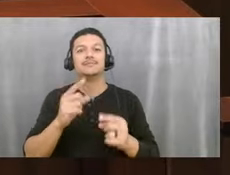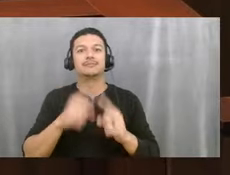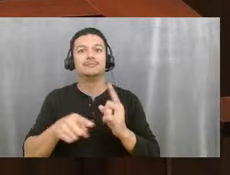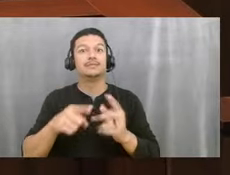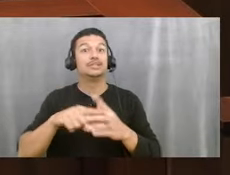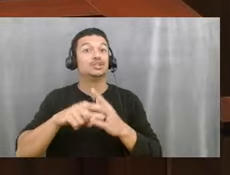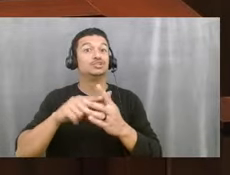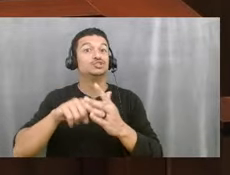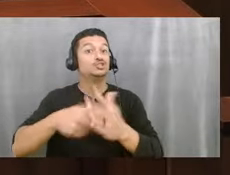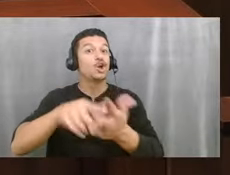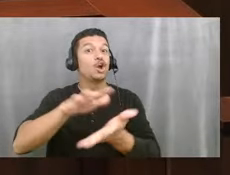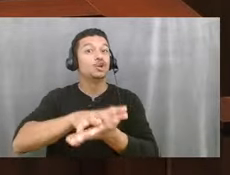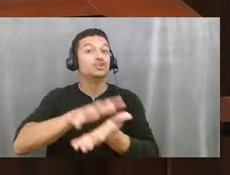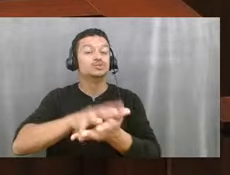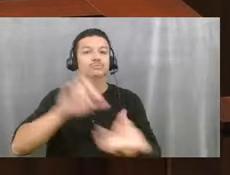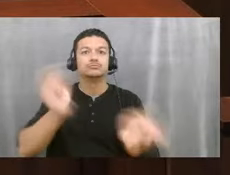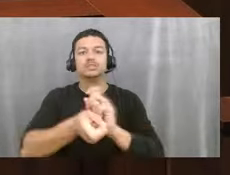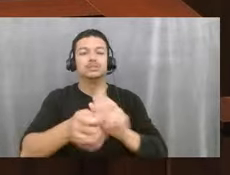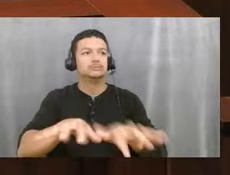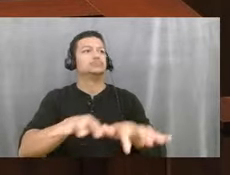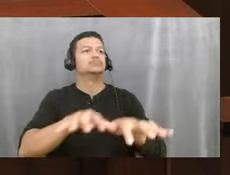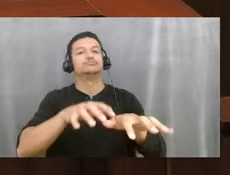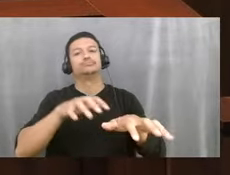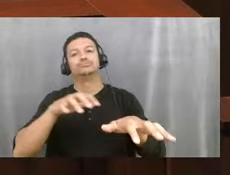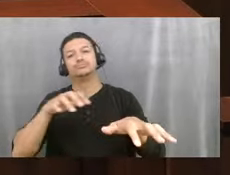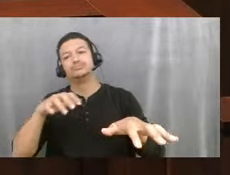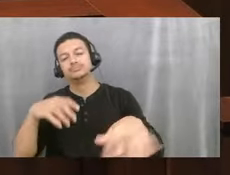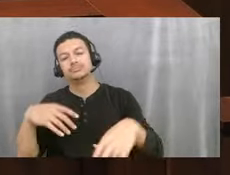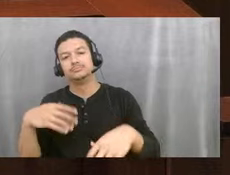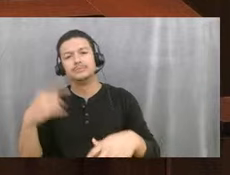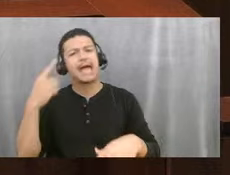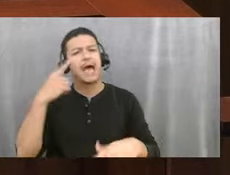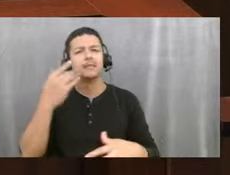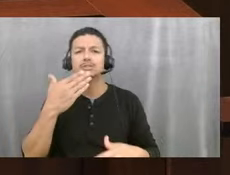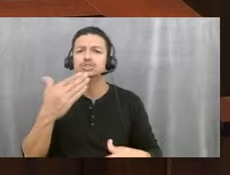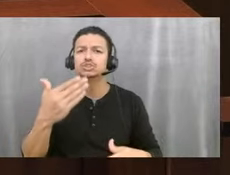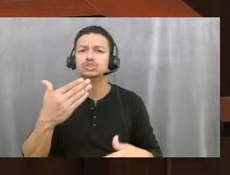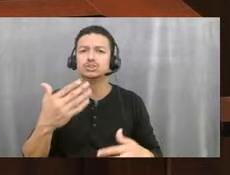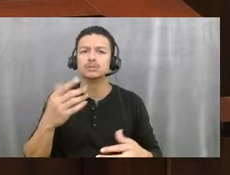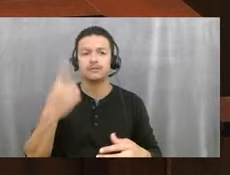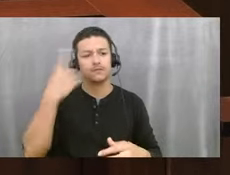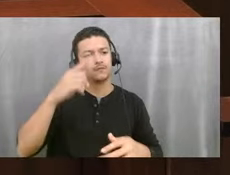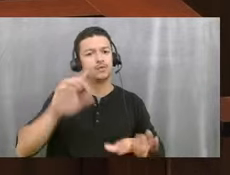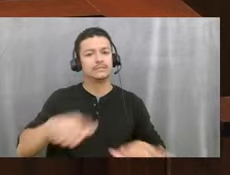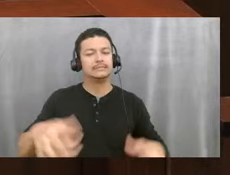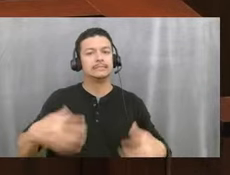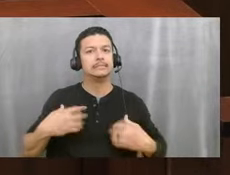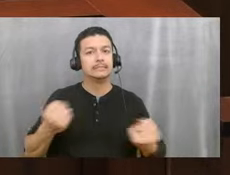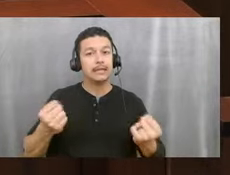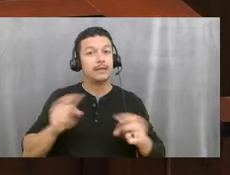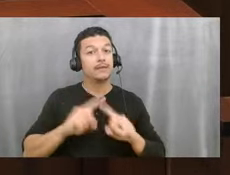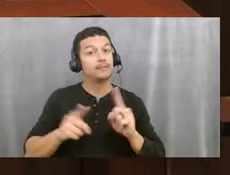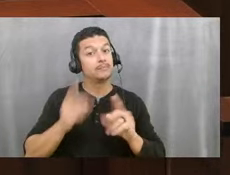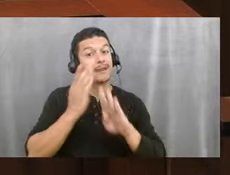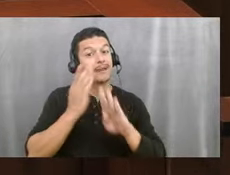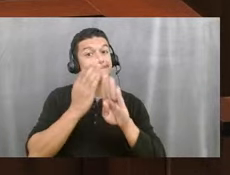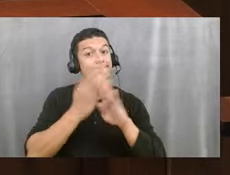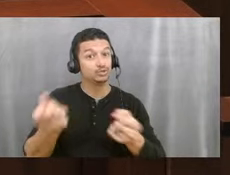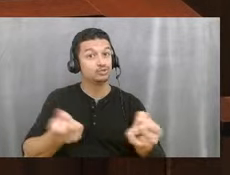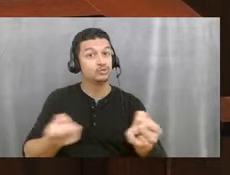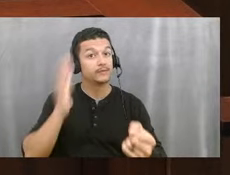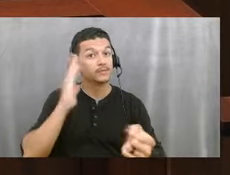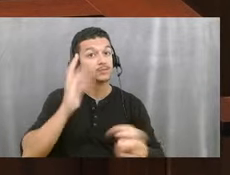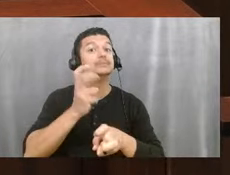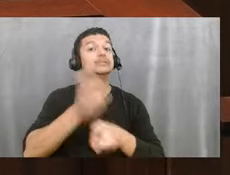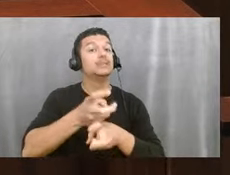throughout the state of Florida. It may be good for the health of the kids. It's going to be very difficult for us to be able to get bus drivers to cover those routes and to be able